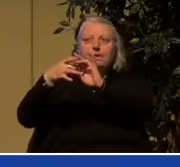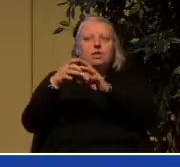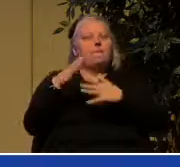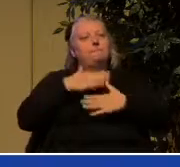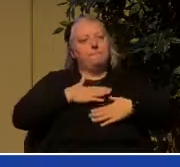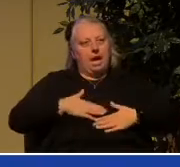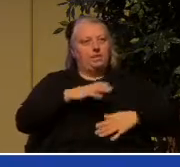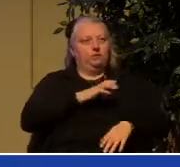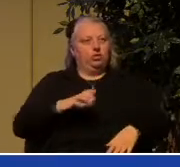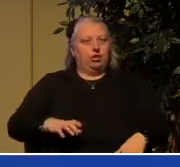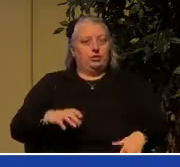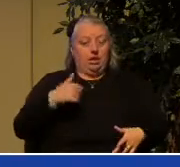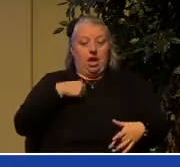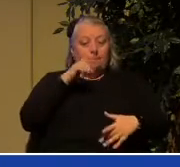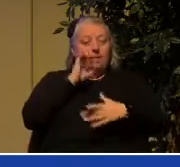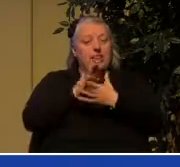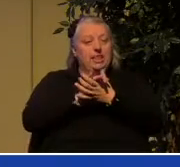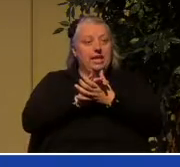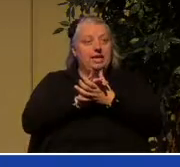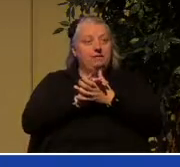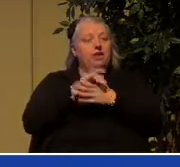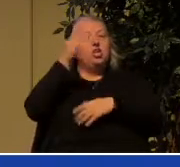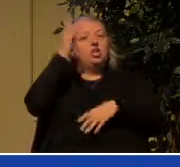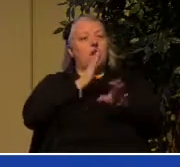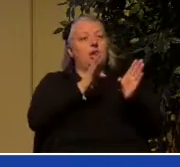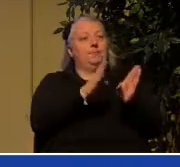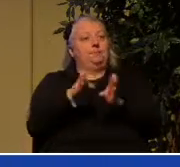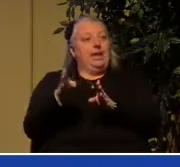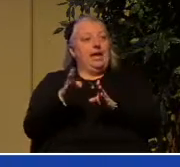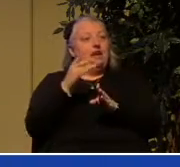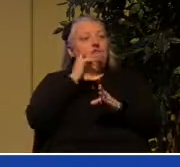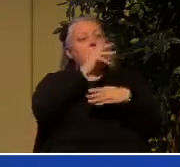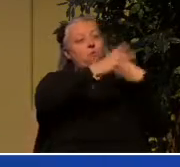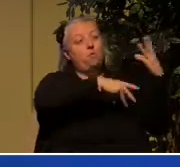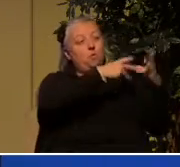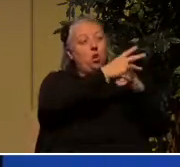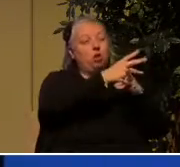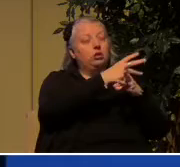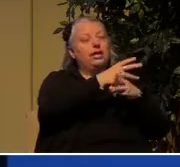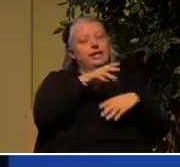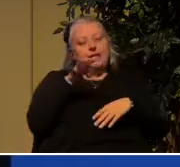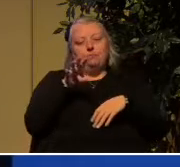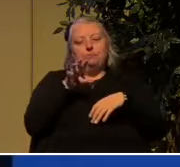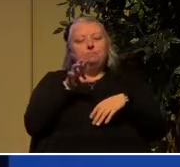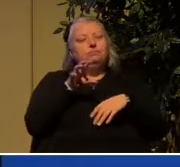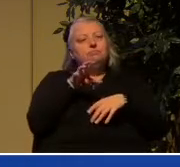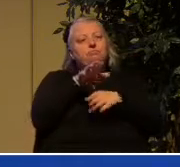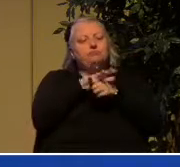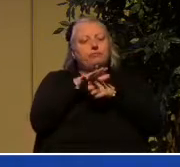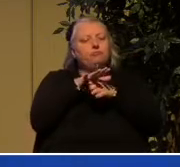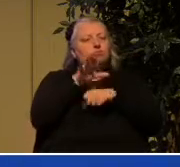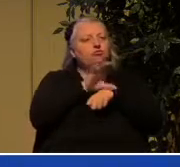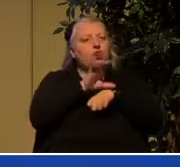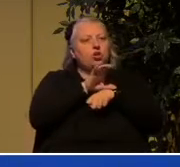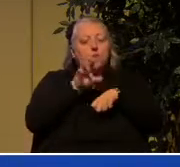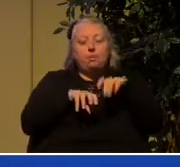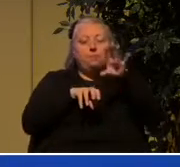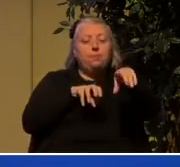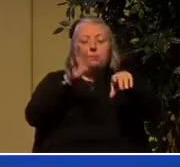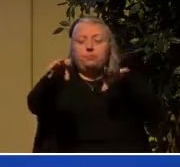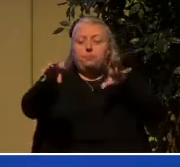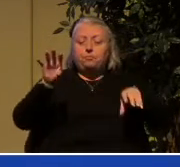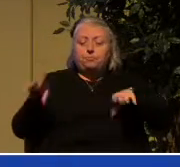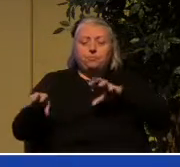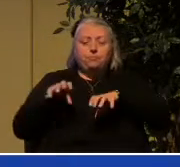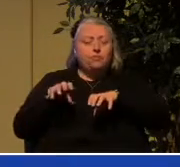for the world are local churches that are passionately in love with Jesus and in which each member of